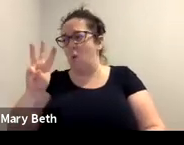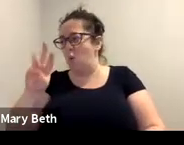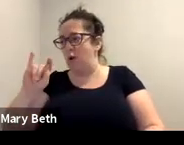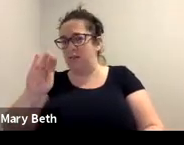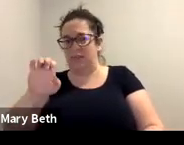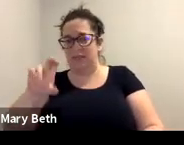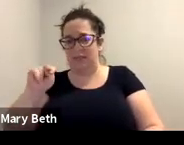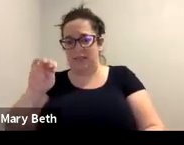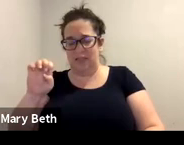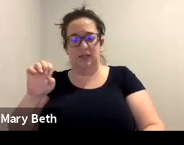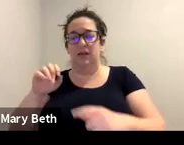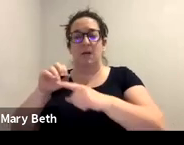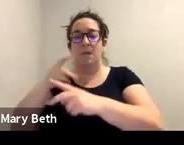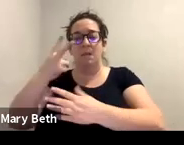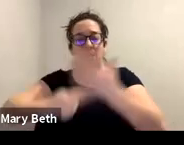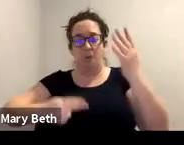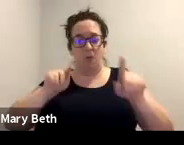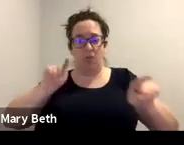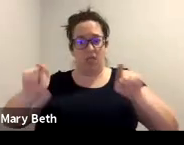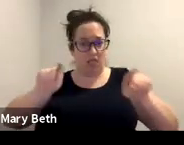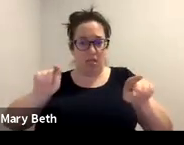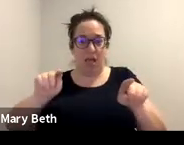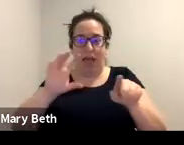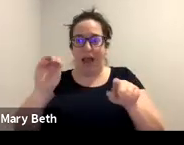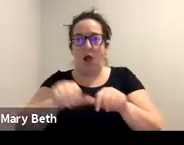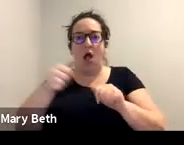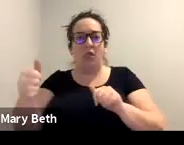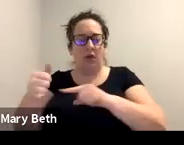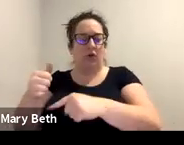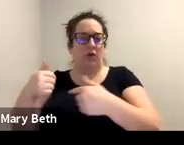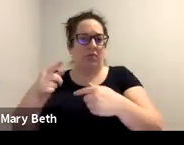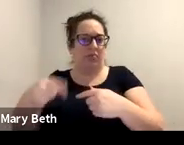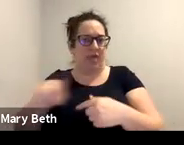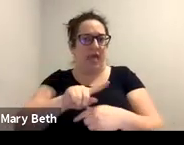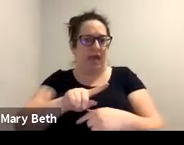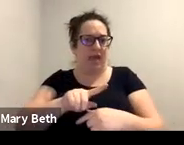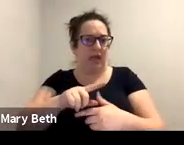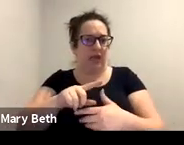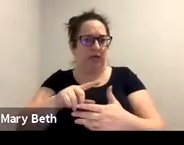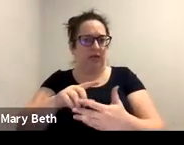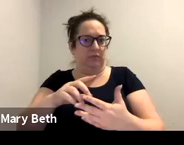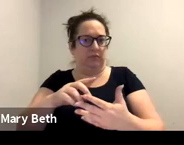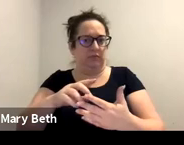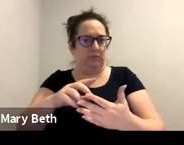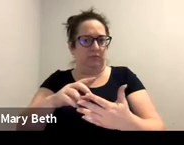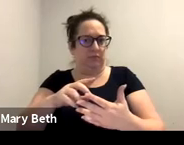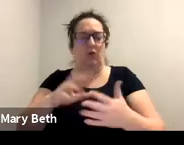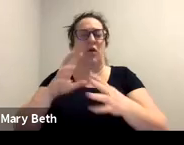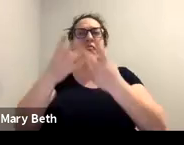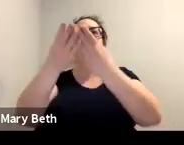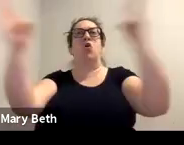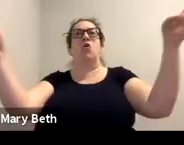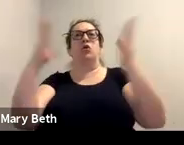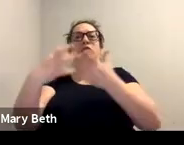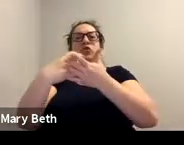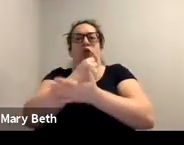when they're especially lifted up by the media. But at the same time, once a survivor starts working with a journalist or